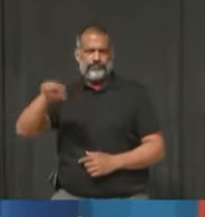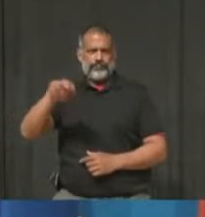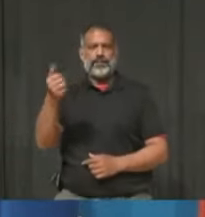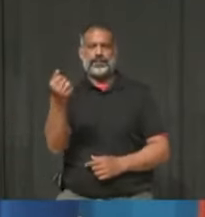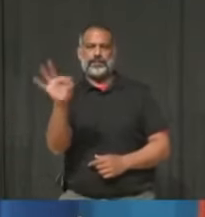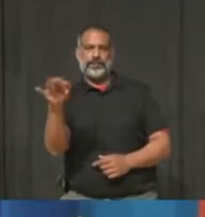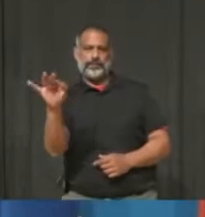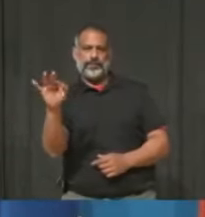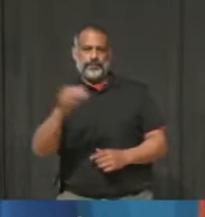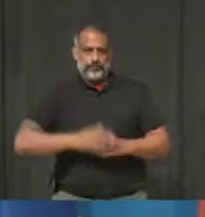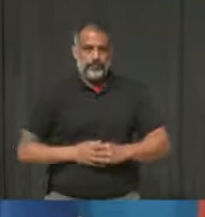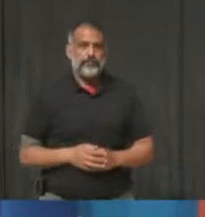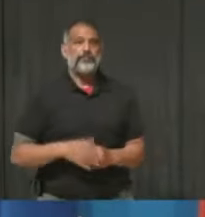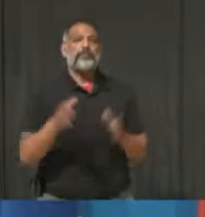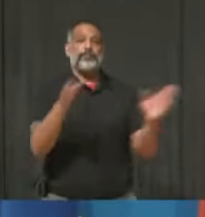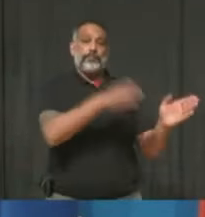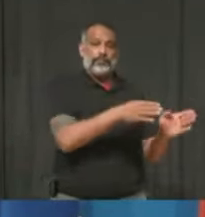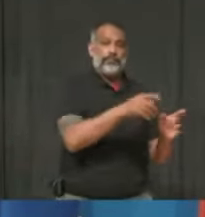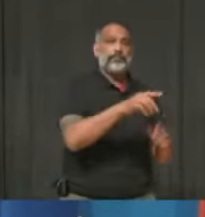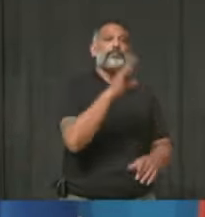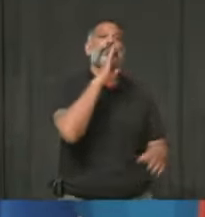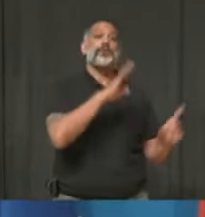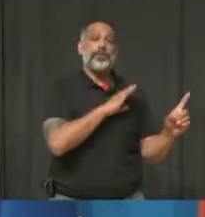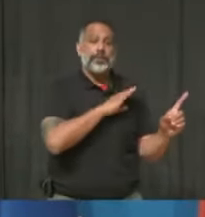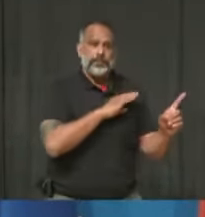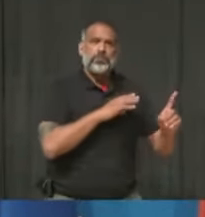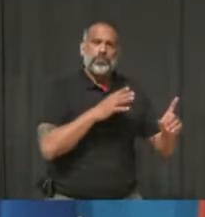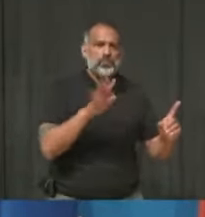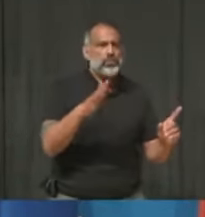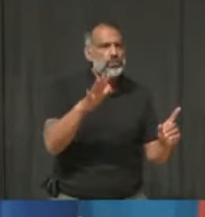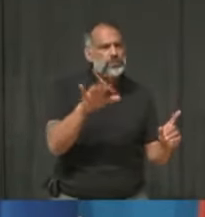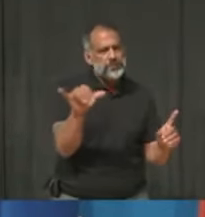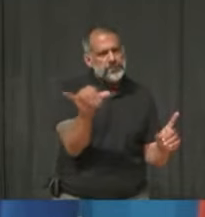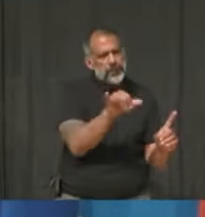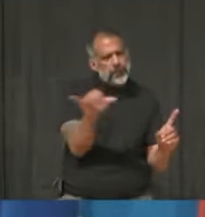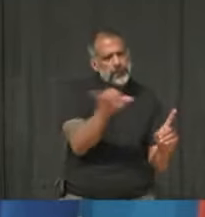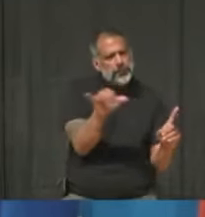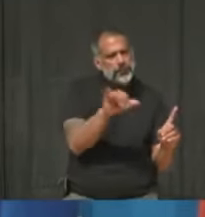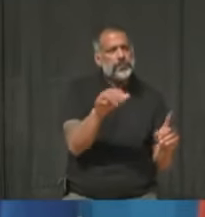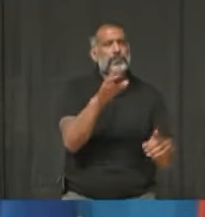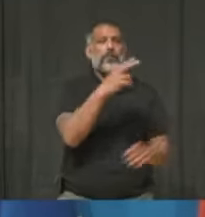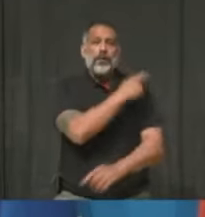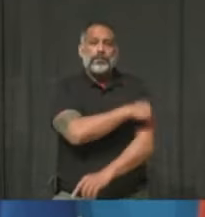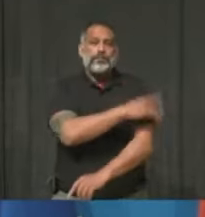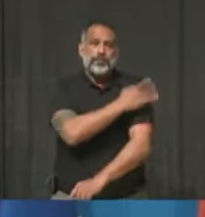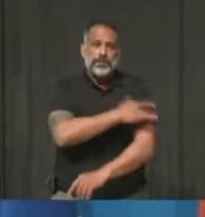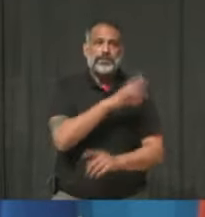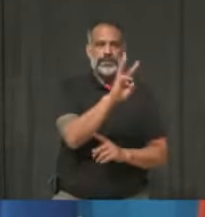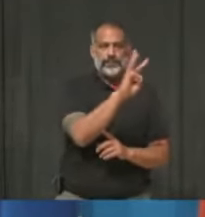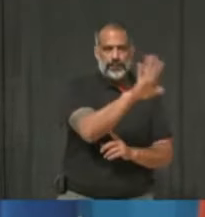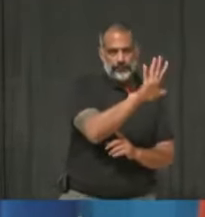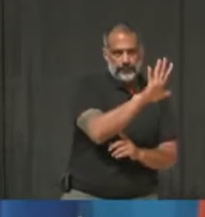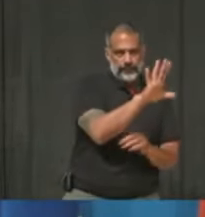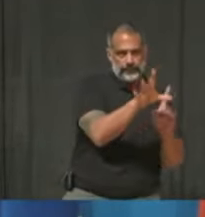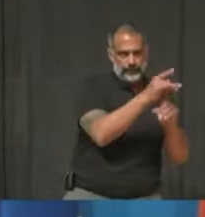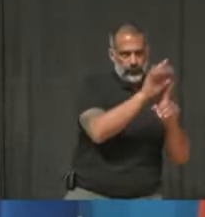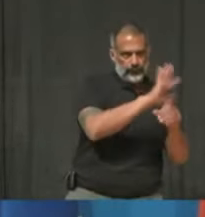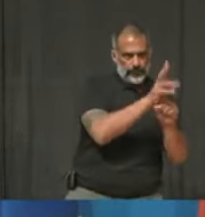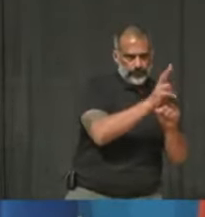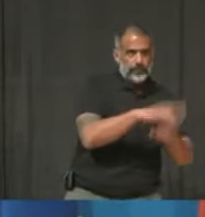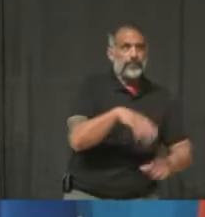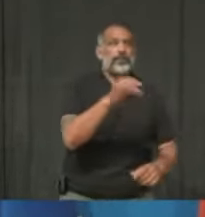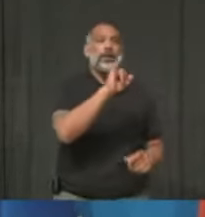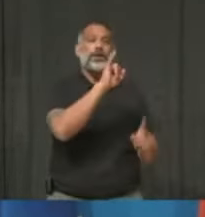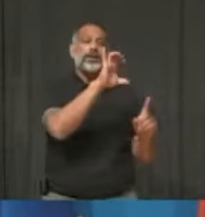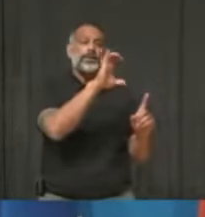The situation is similar at William Osler Hospital, with 65 COVID hospitalizations, 11